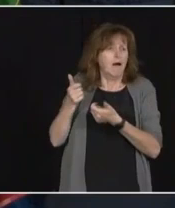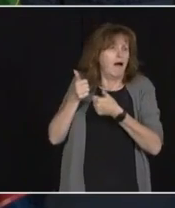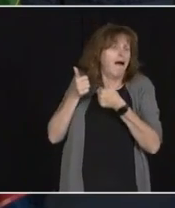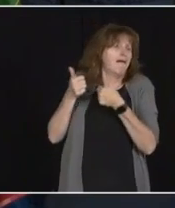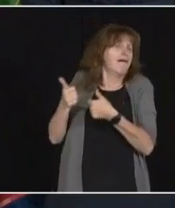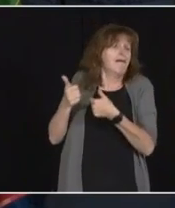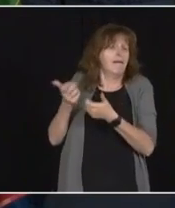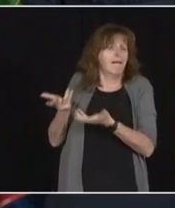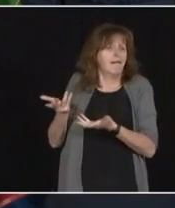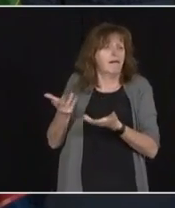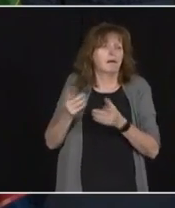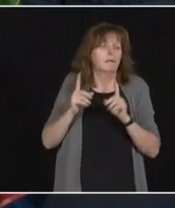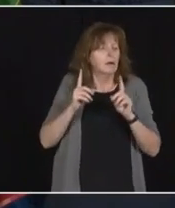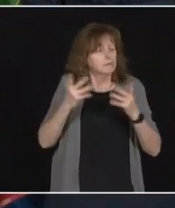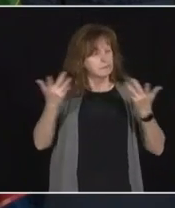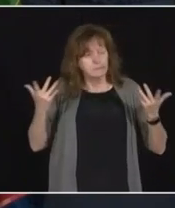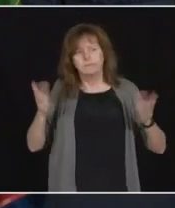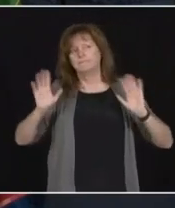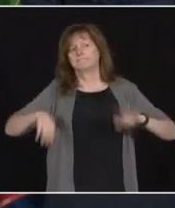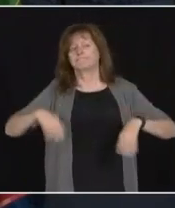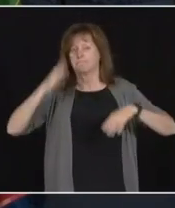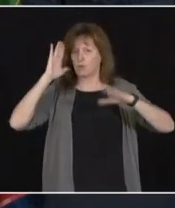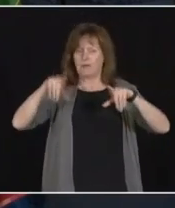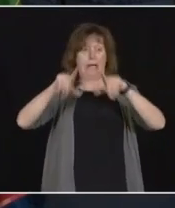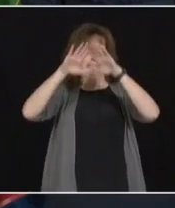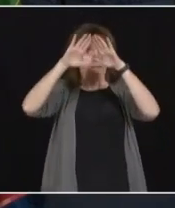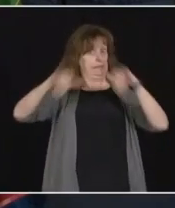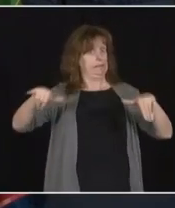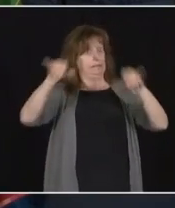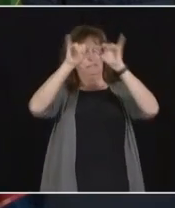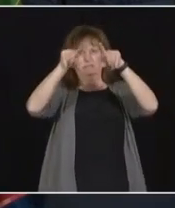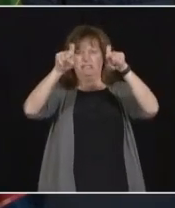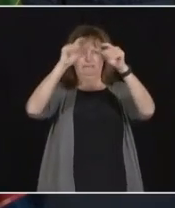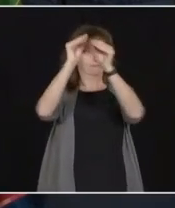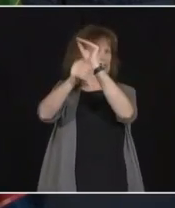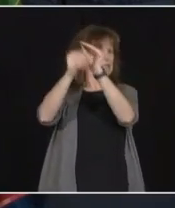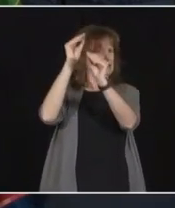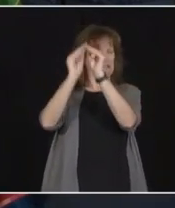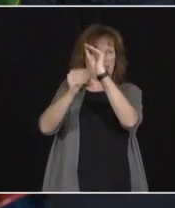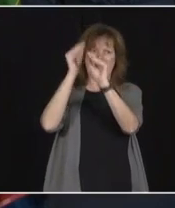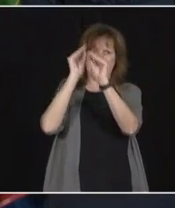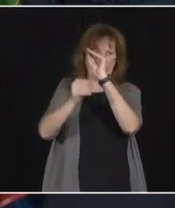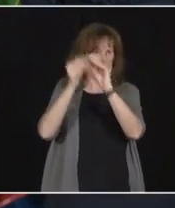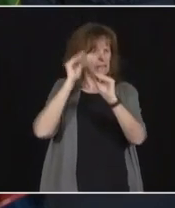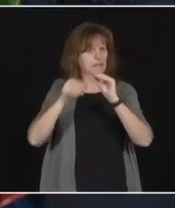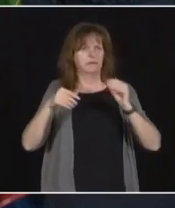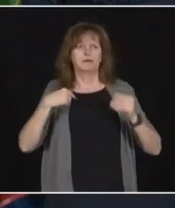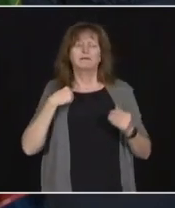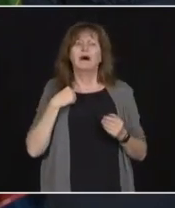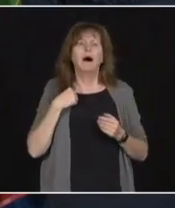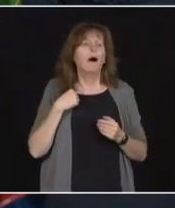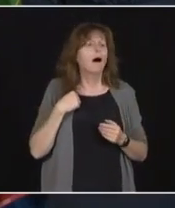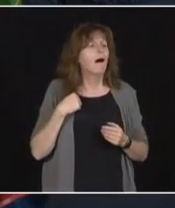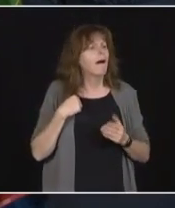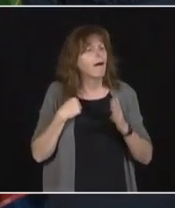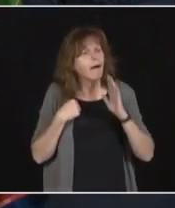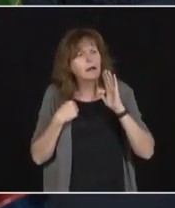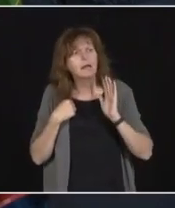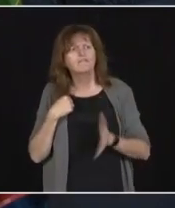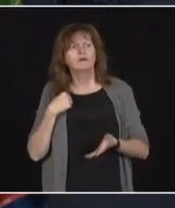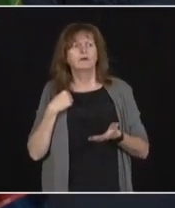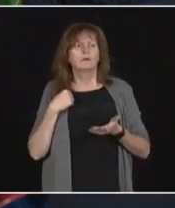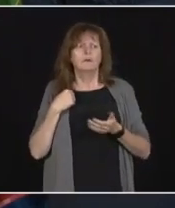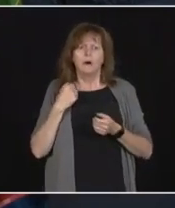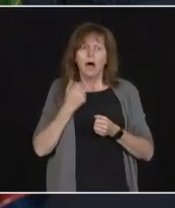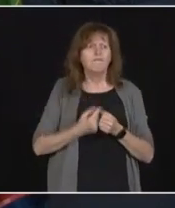right across the board. But again, I never paint the brush, a broad brush on everyone. With